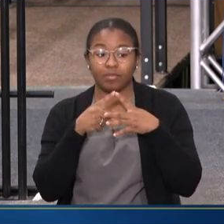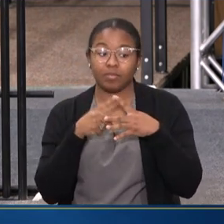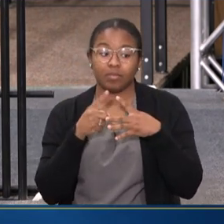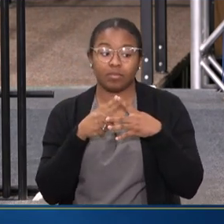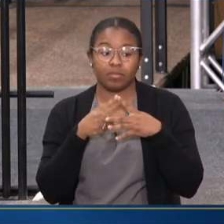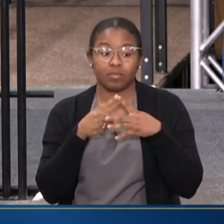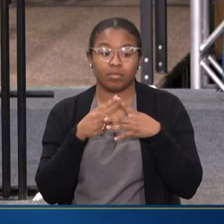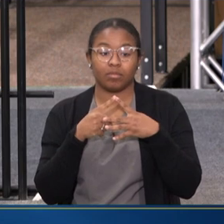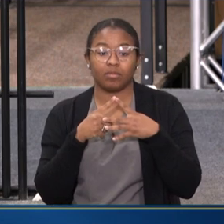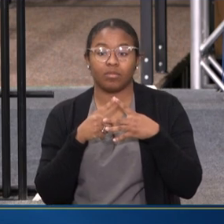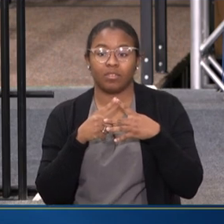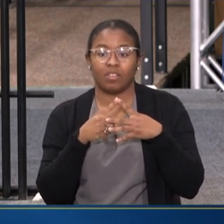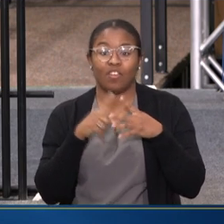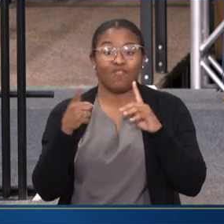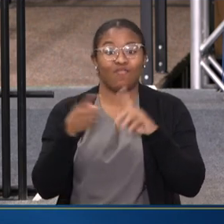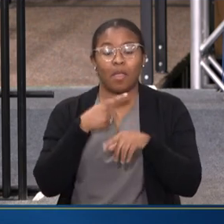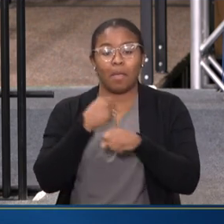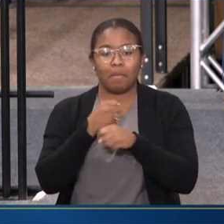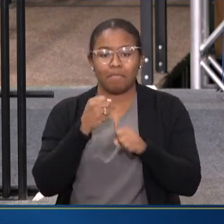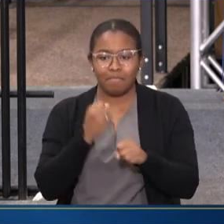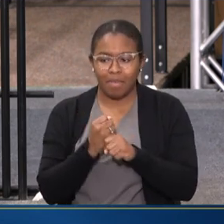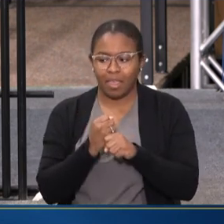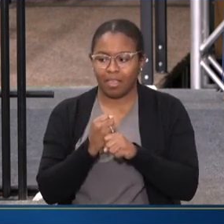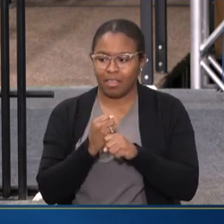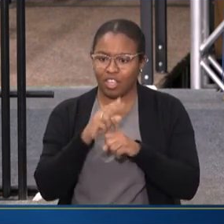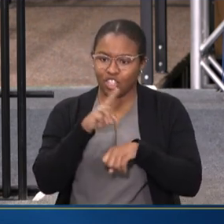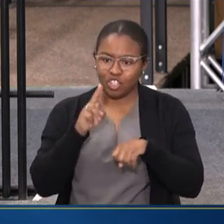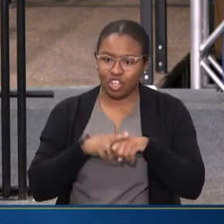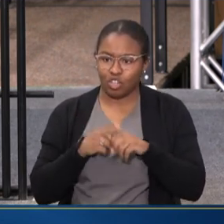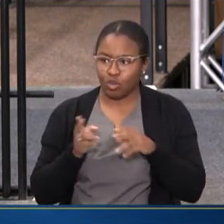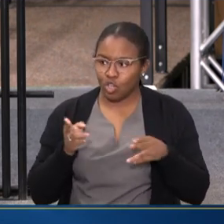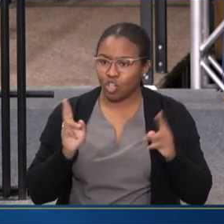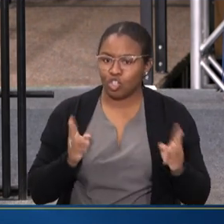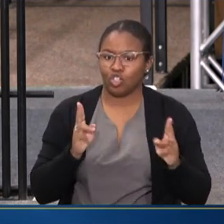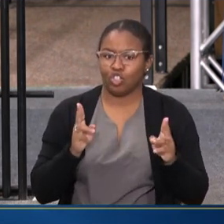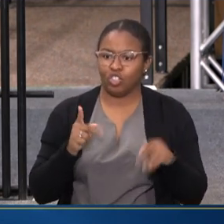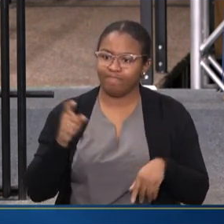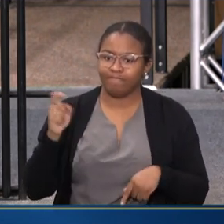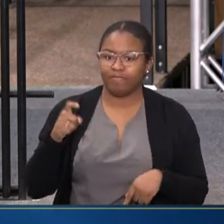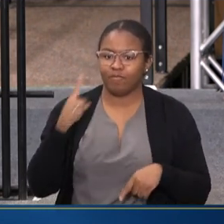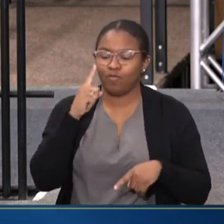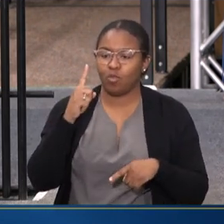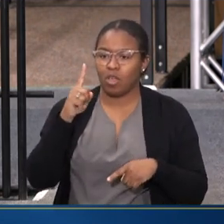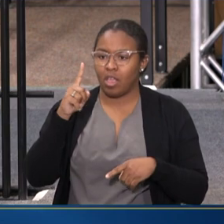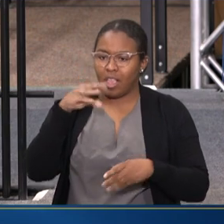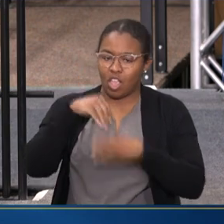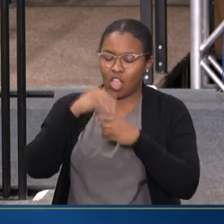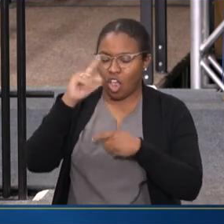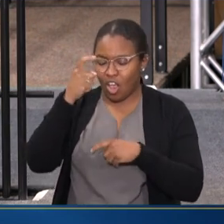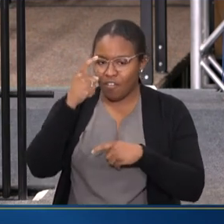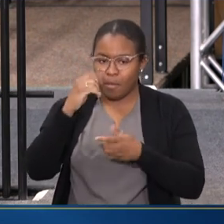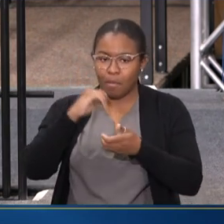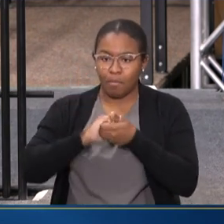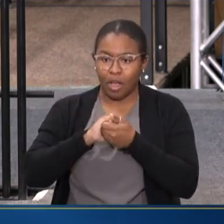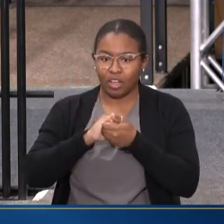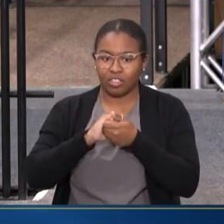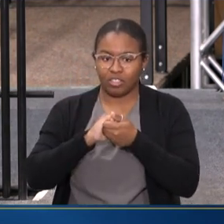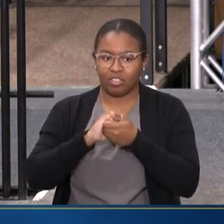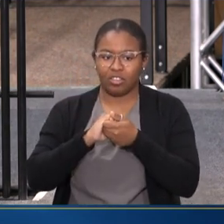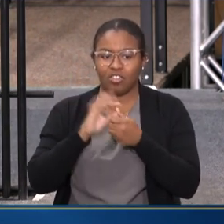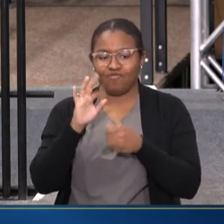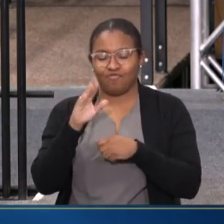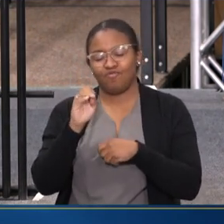first, create a national sense of urgency through an intergovernmental partnership framework for addressing our